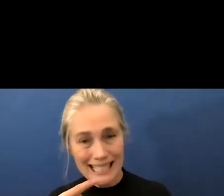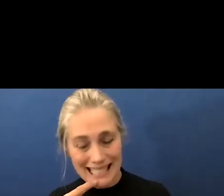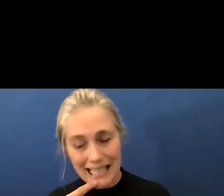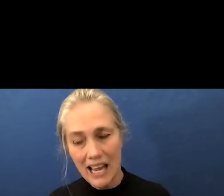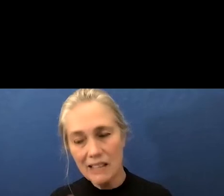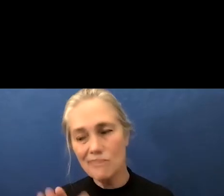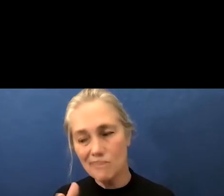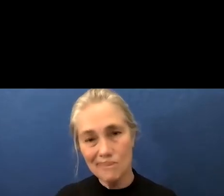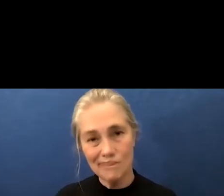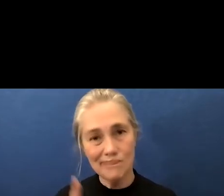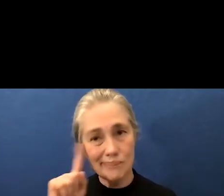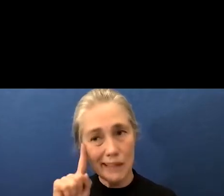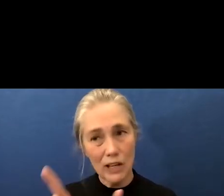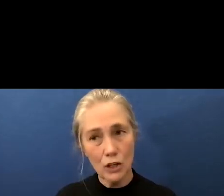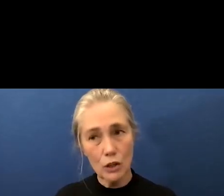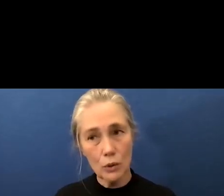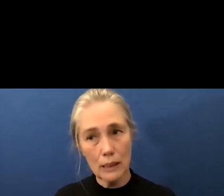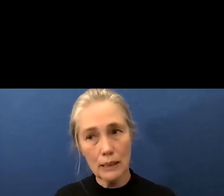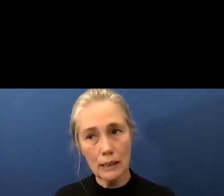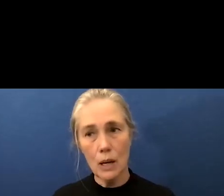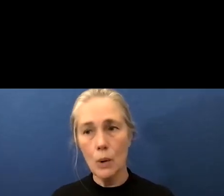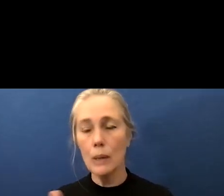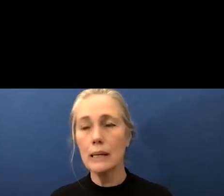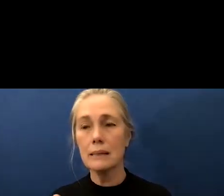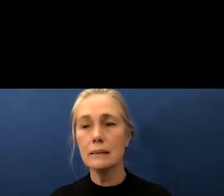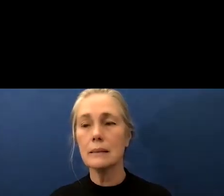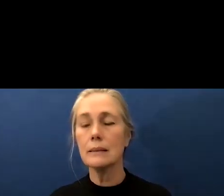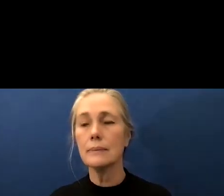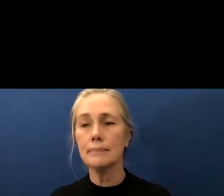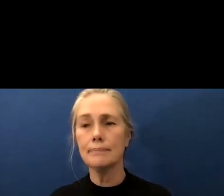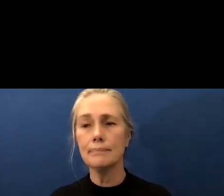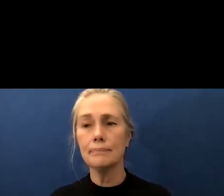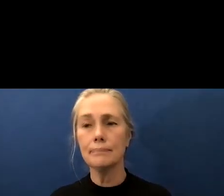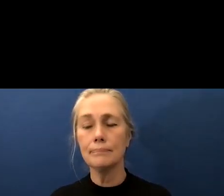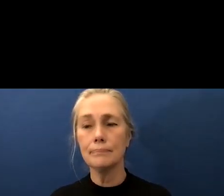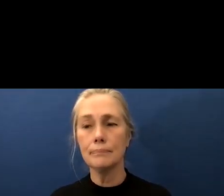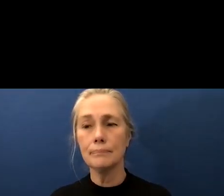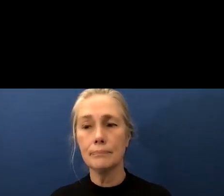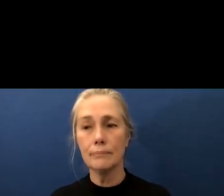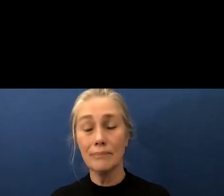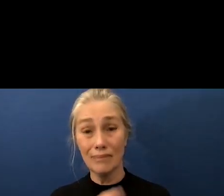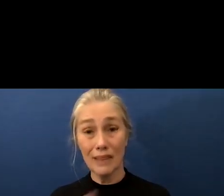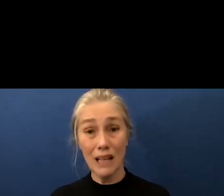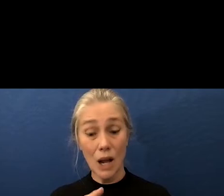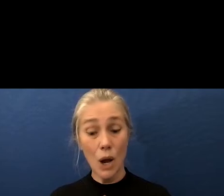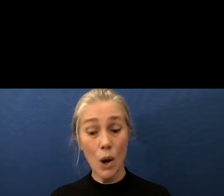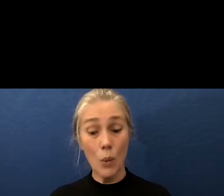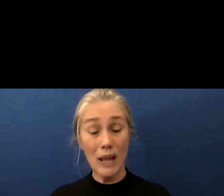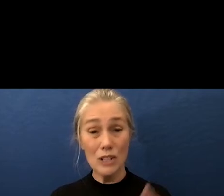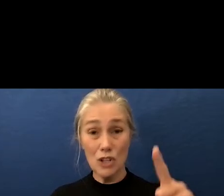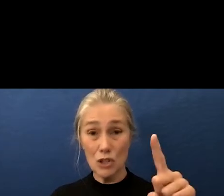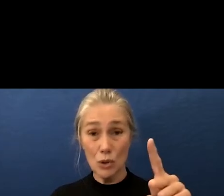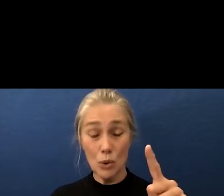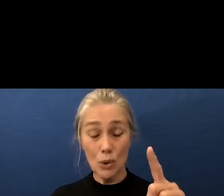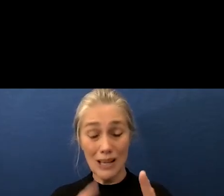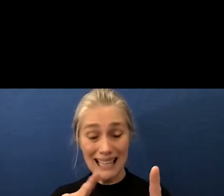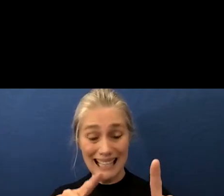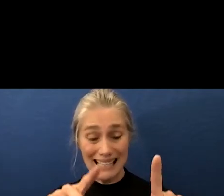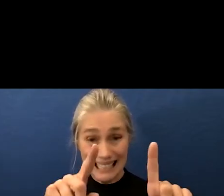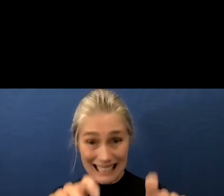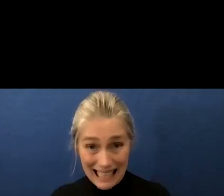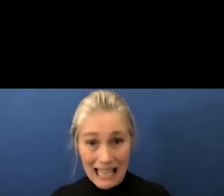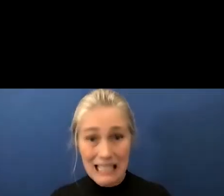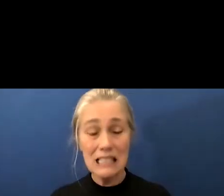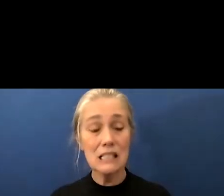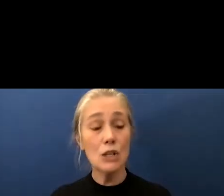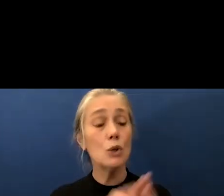um what else basically i think when you do randomly test students as the